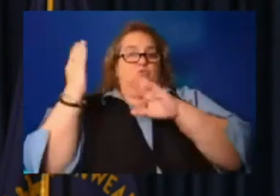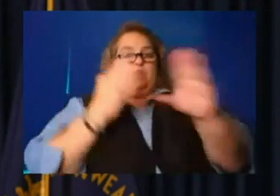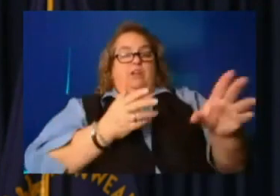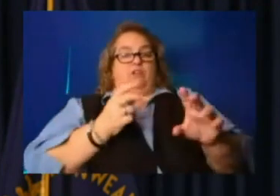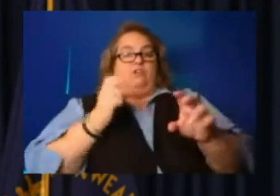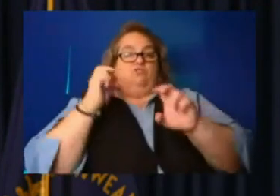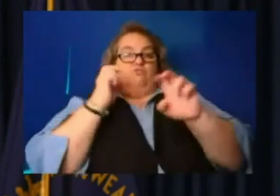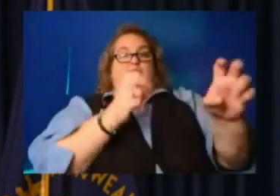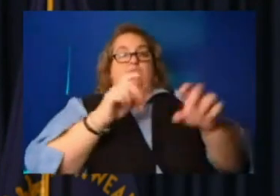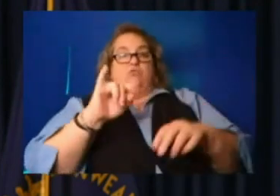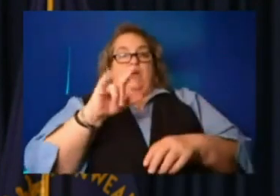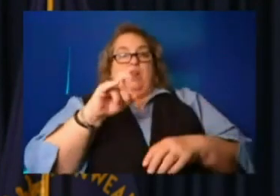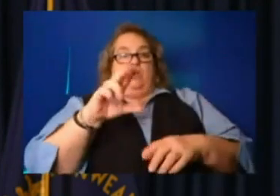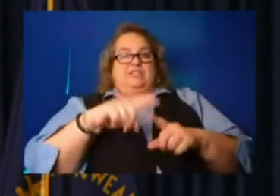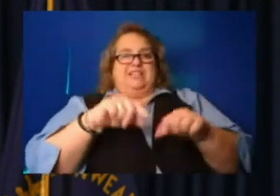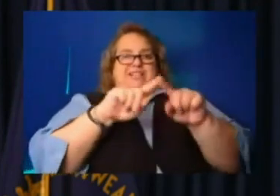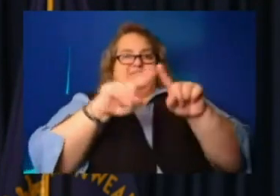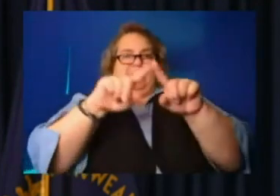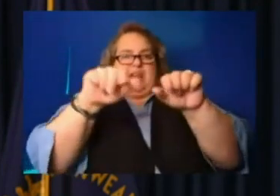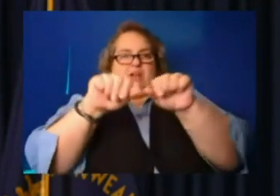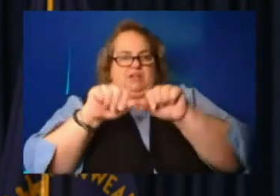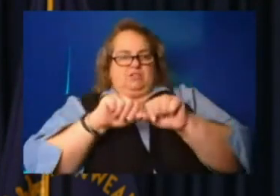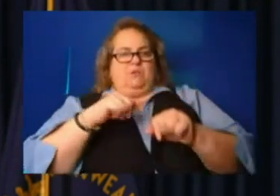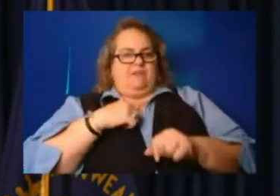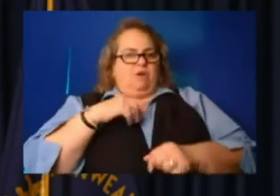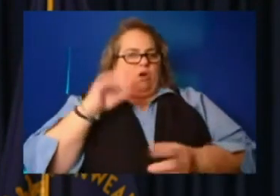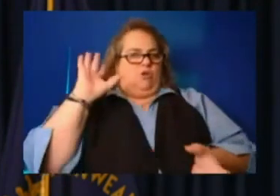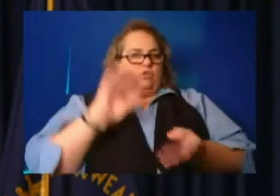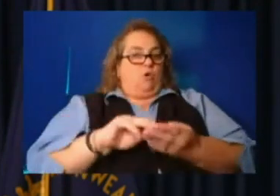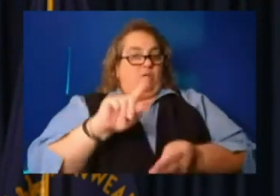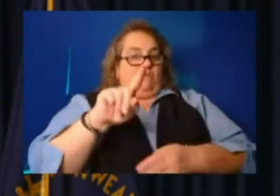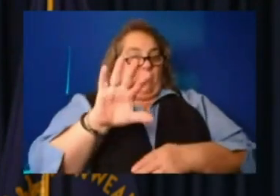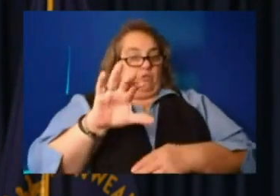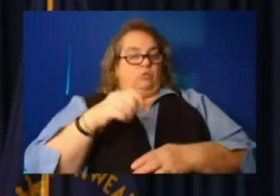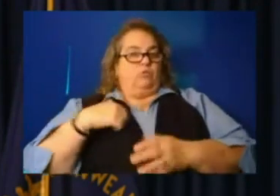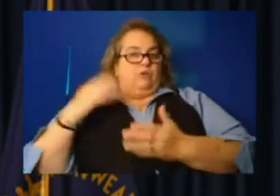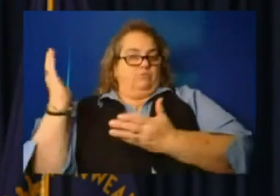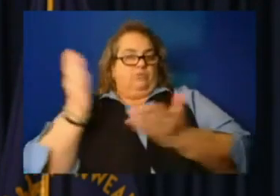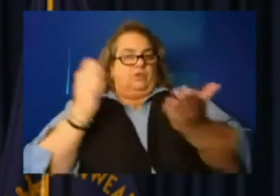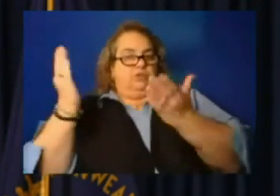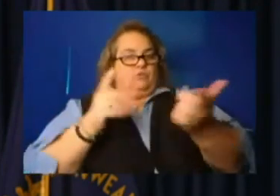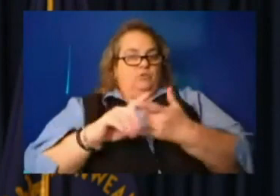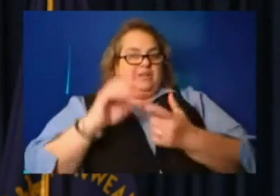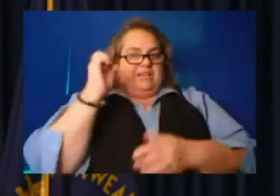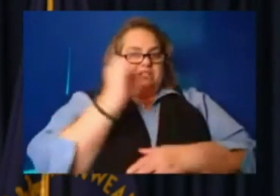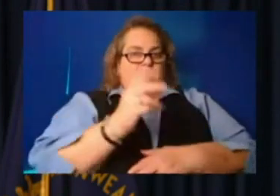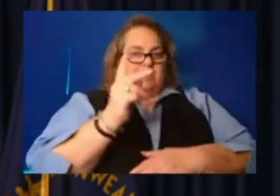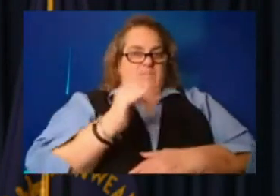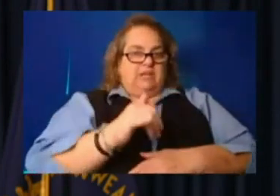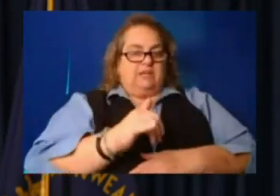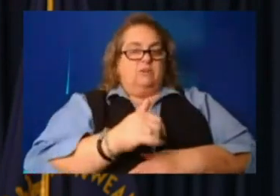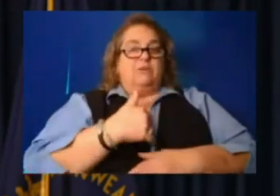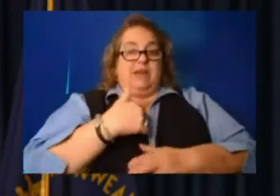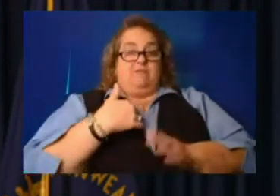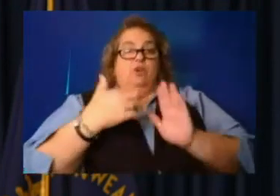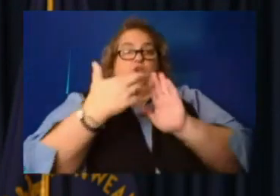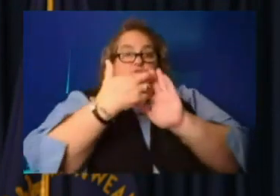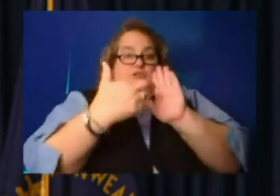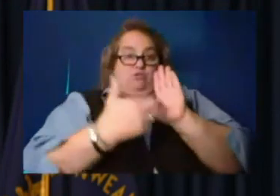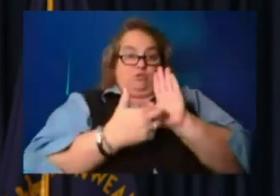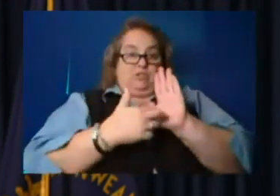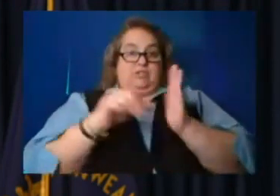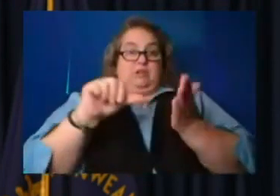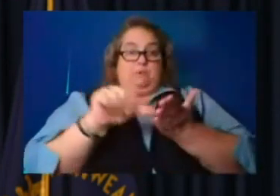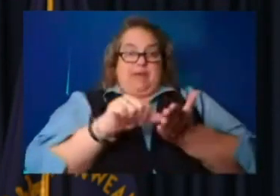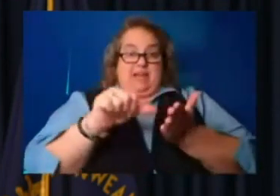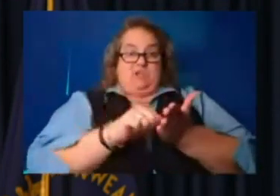that we are moving into eastern Kentucky. We have a registration page for those that are looking